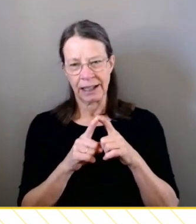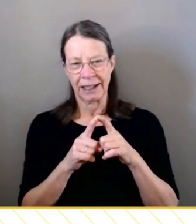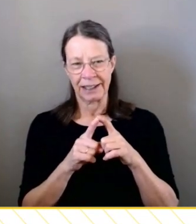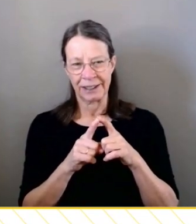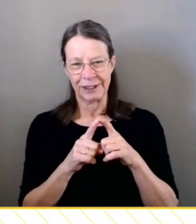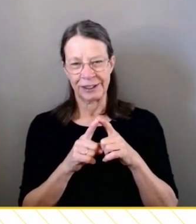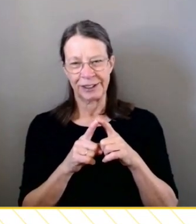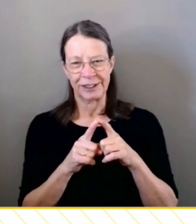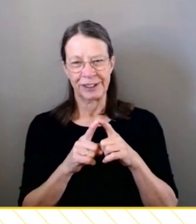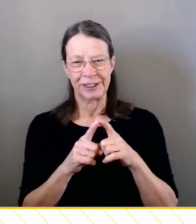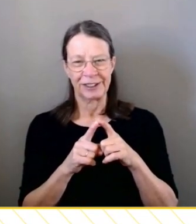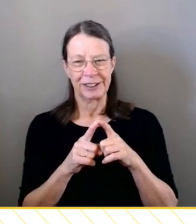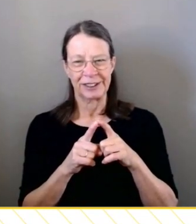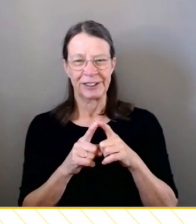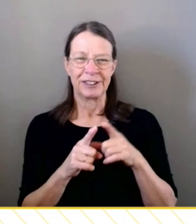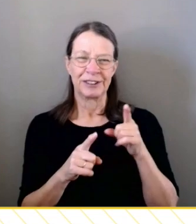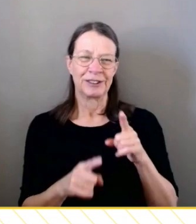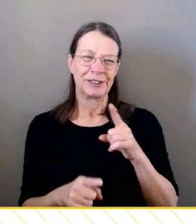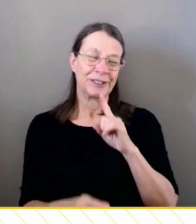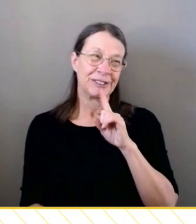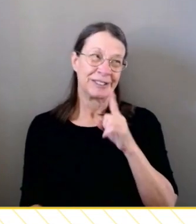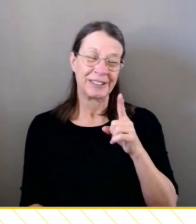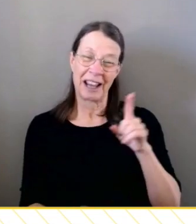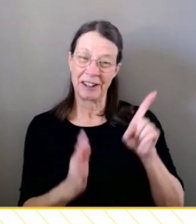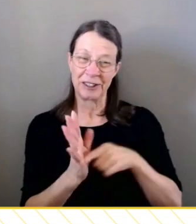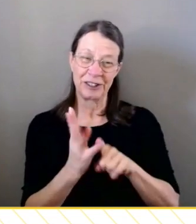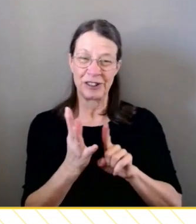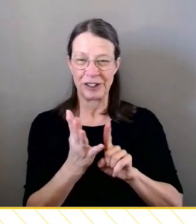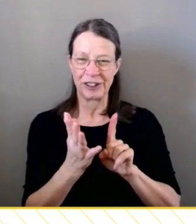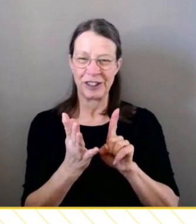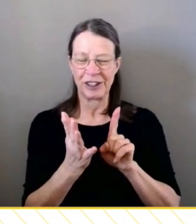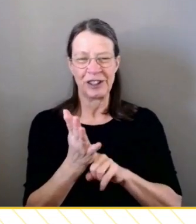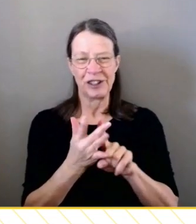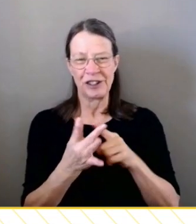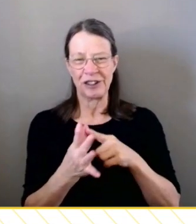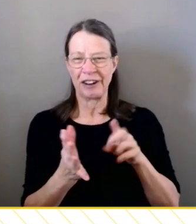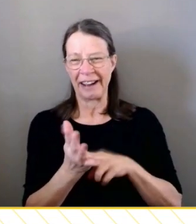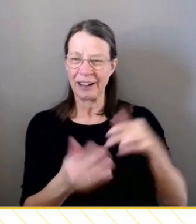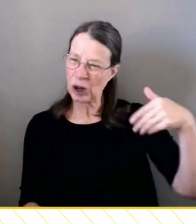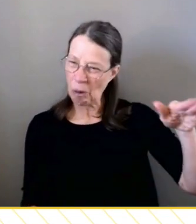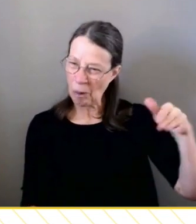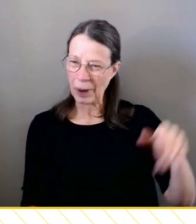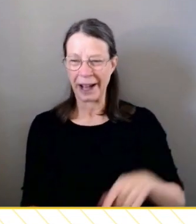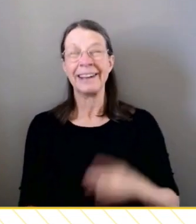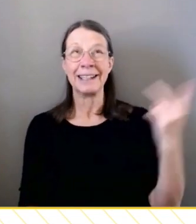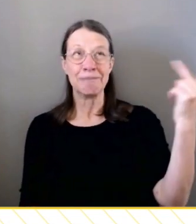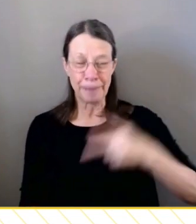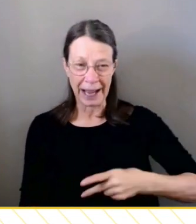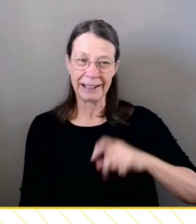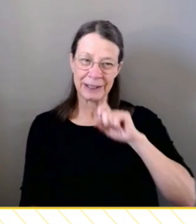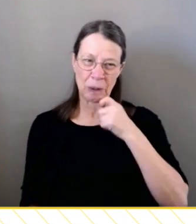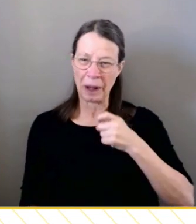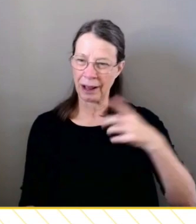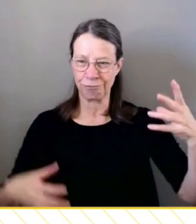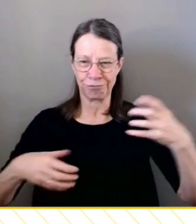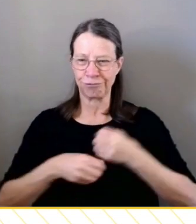so Julian is back with ME to close out the conference. Thanks Olivia, it has been hard indeed. There's been